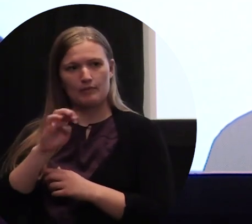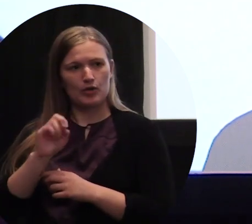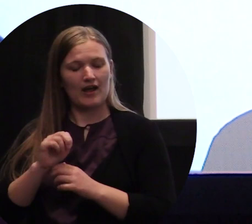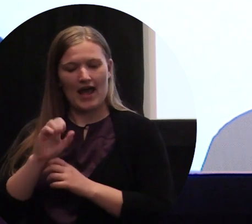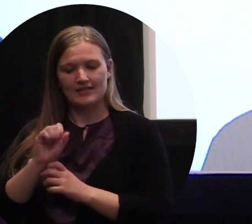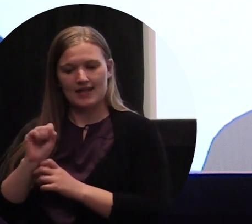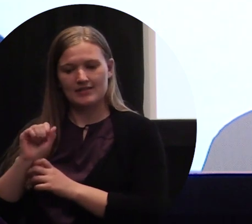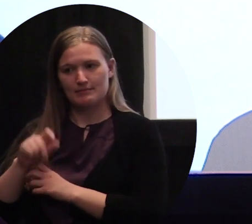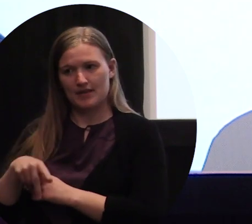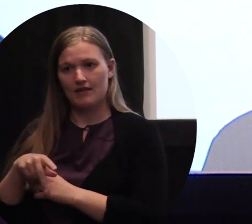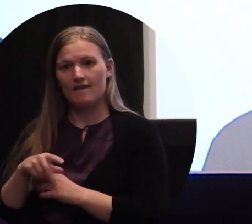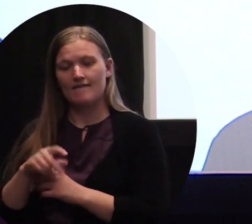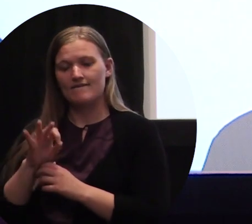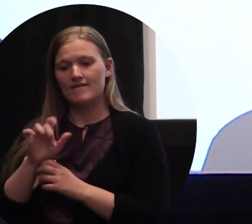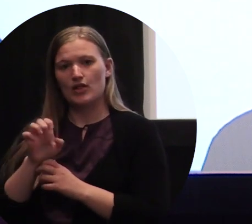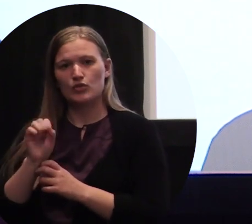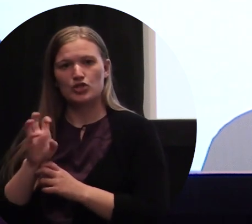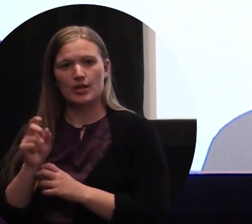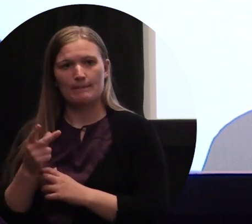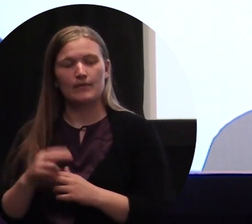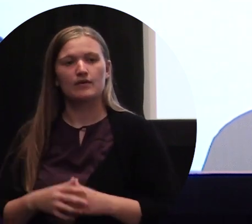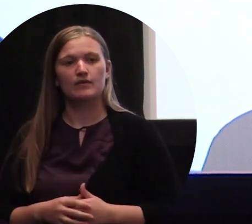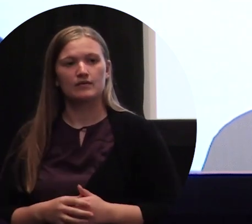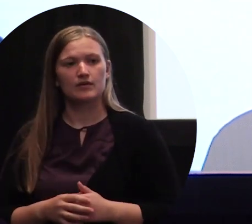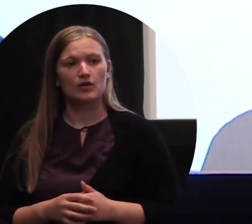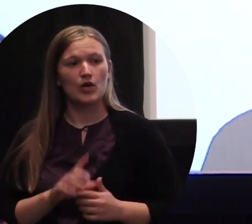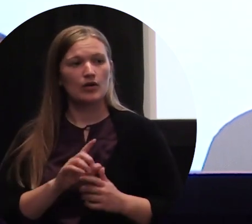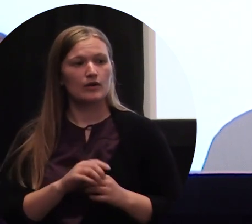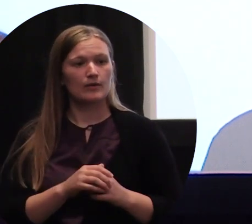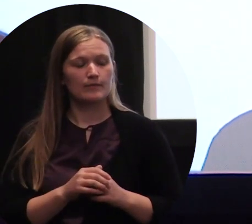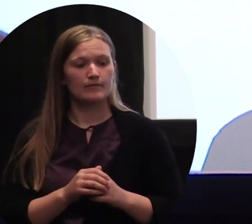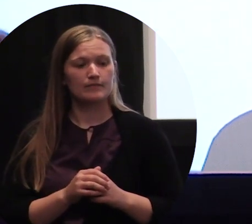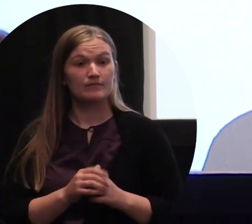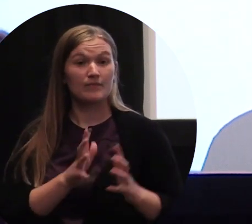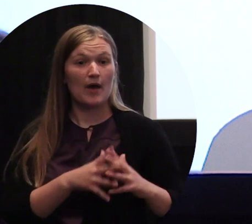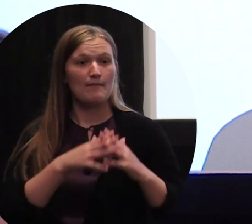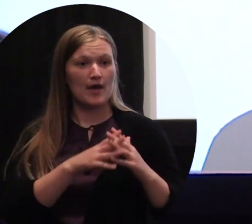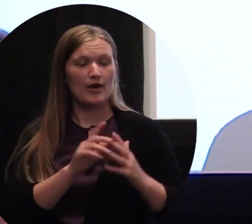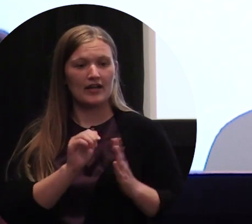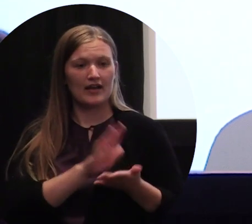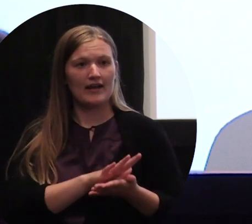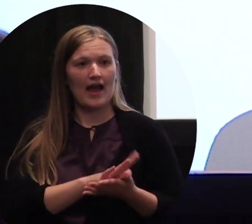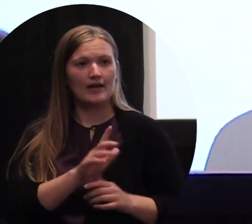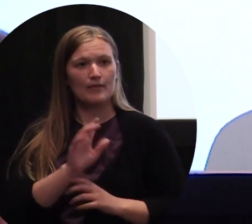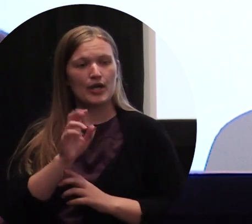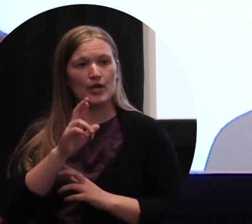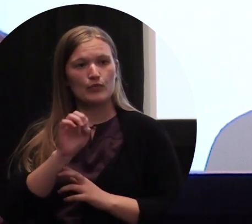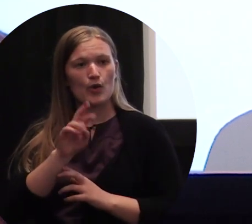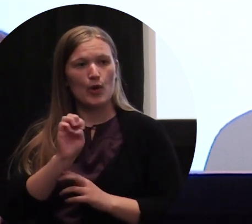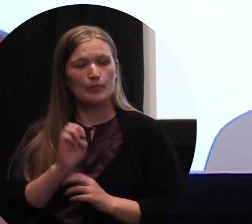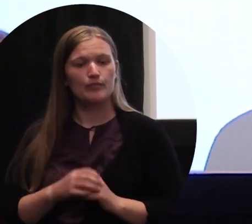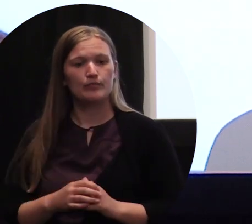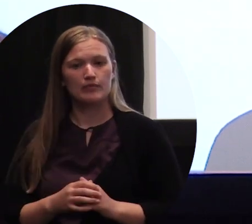Fellowship, Queens Museum of Action Academy, American Academy in Rome as visiting artists, and Skowhegan